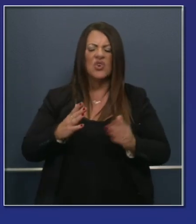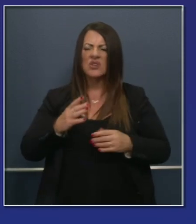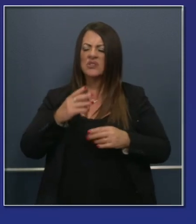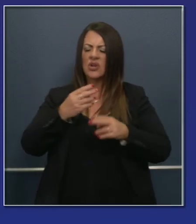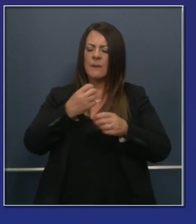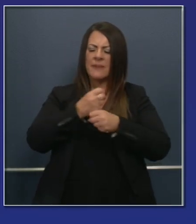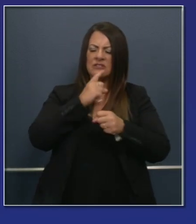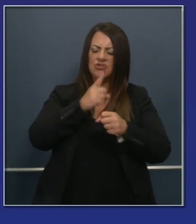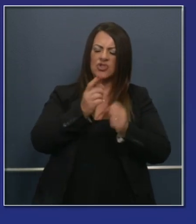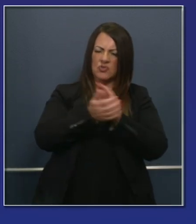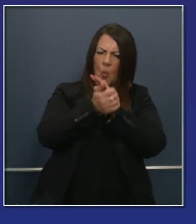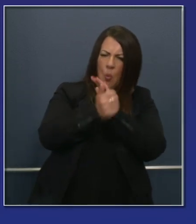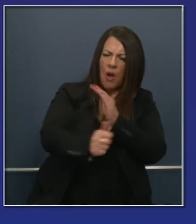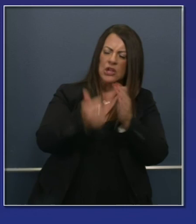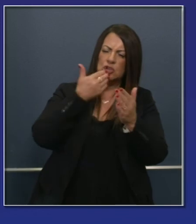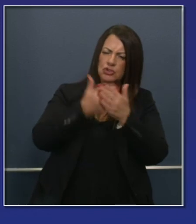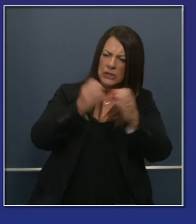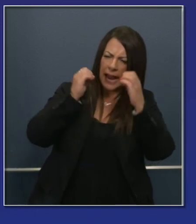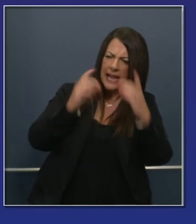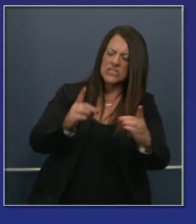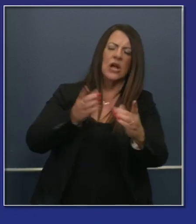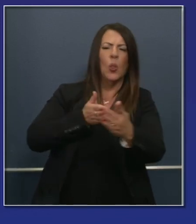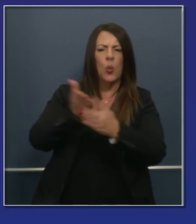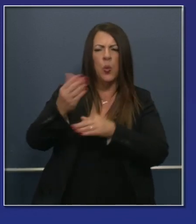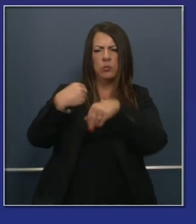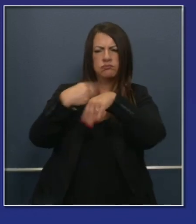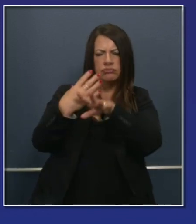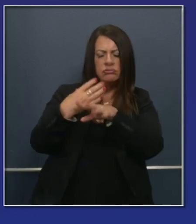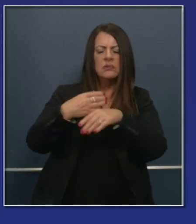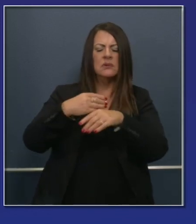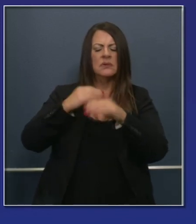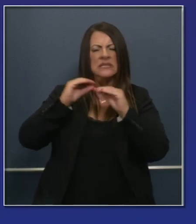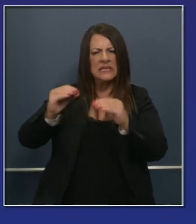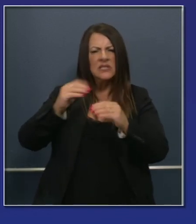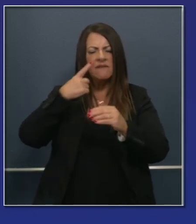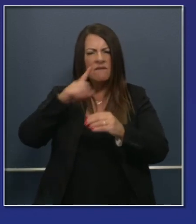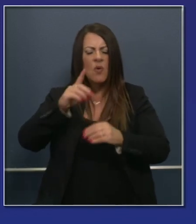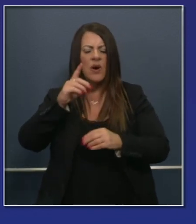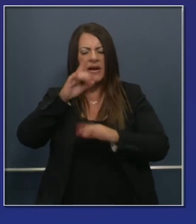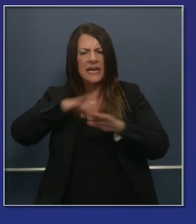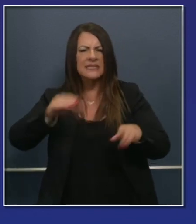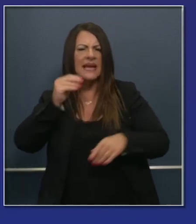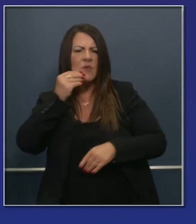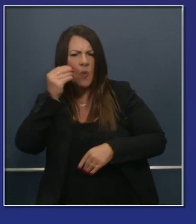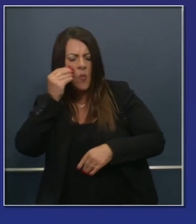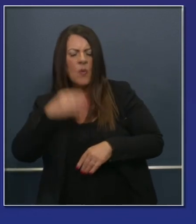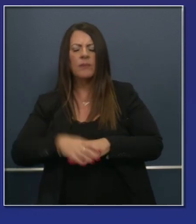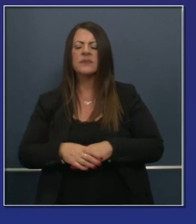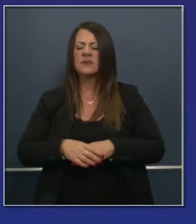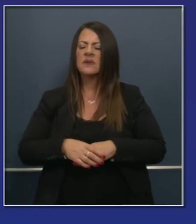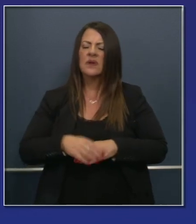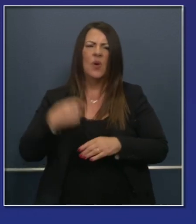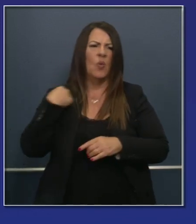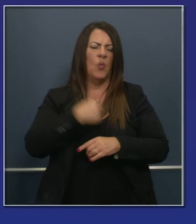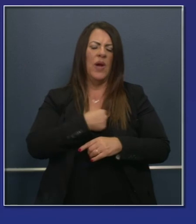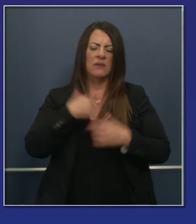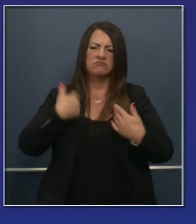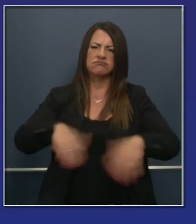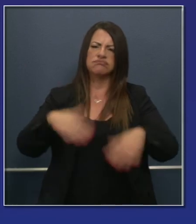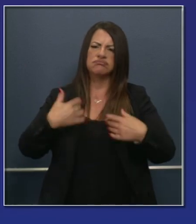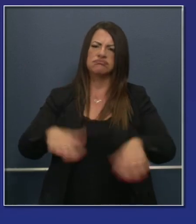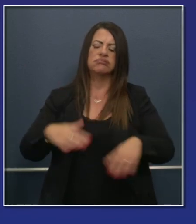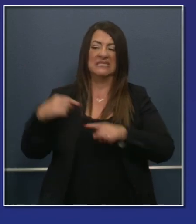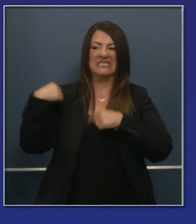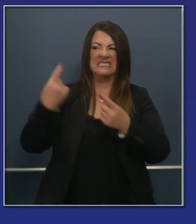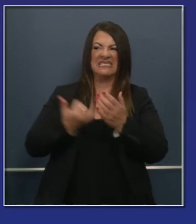of distance learning and the equity concerns that we have put front and center. We've come a long way since